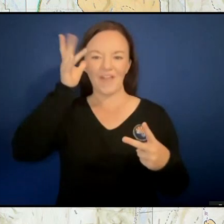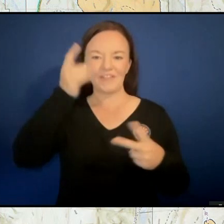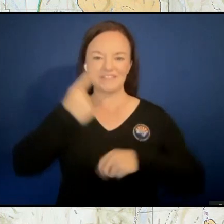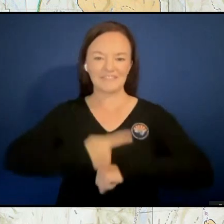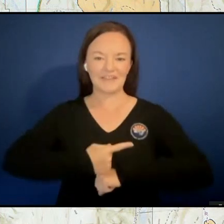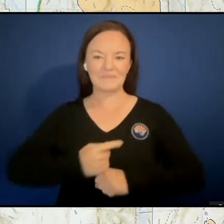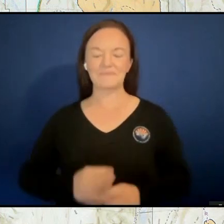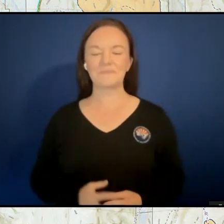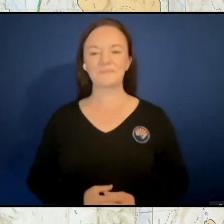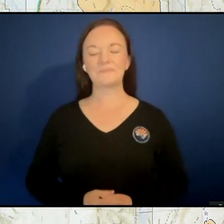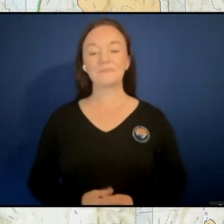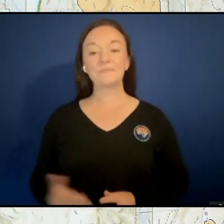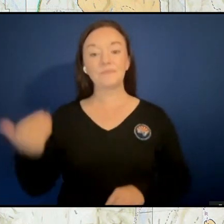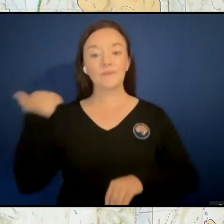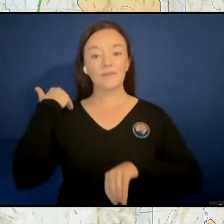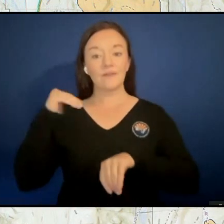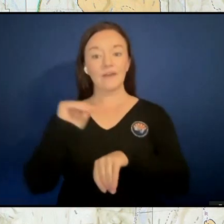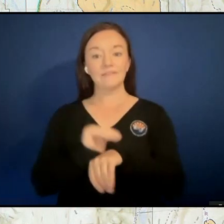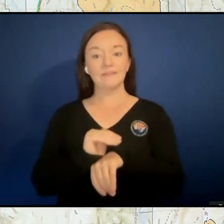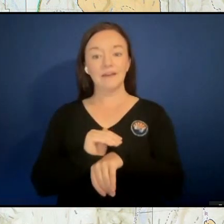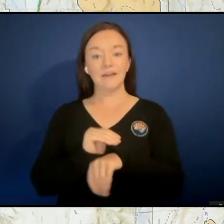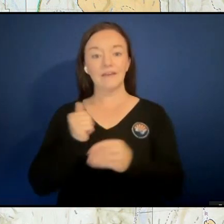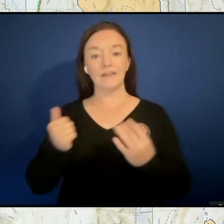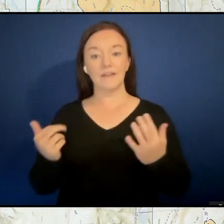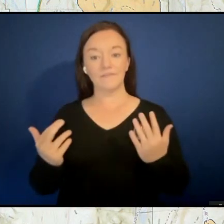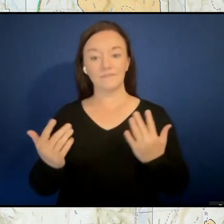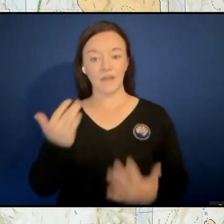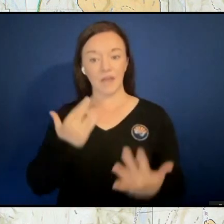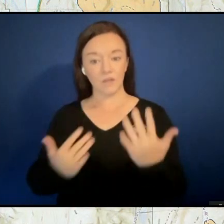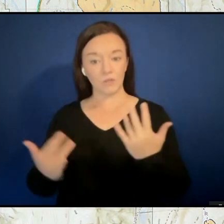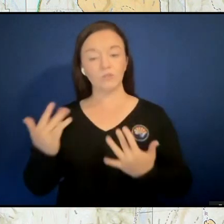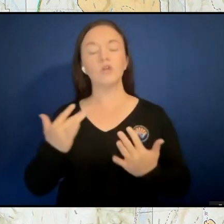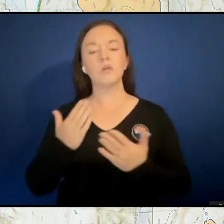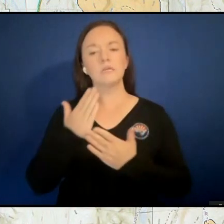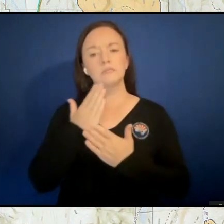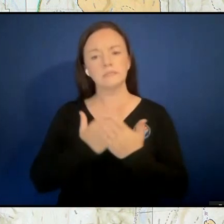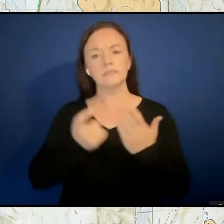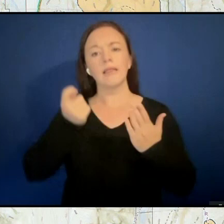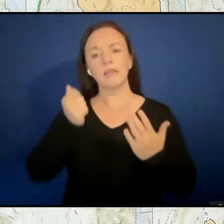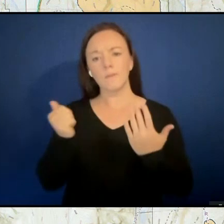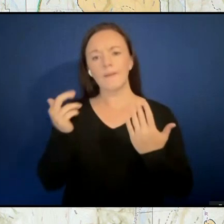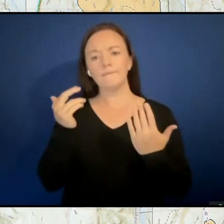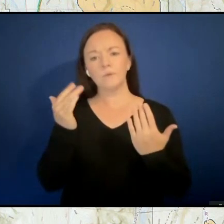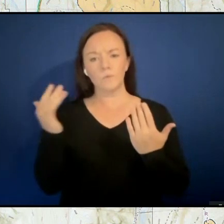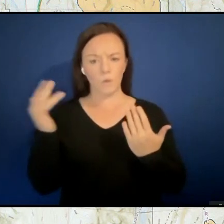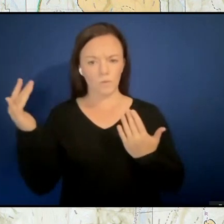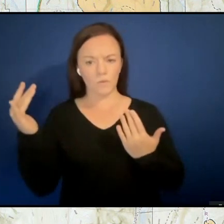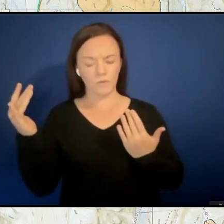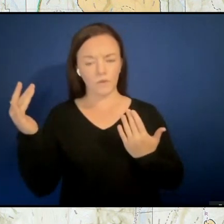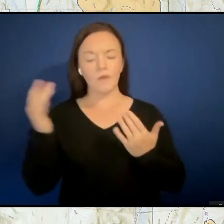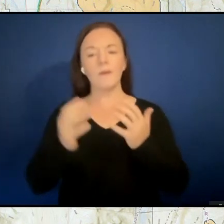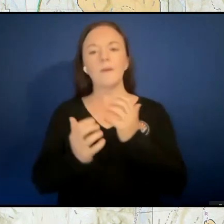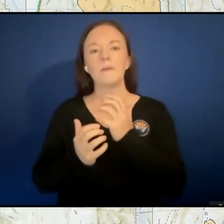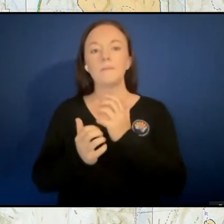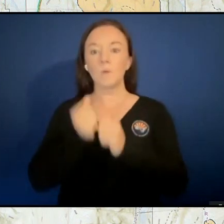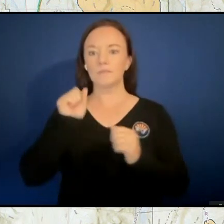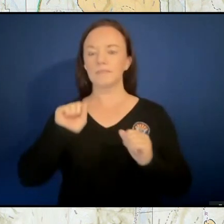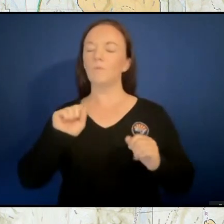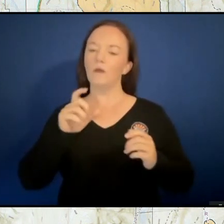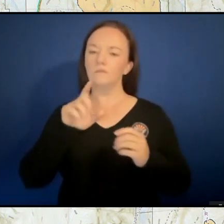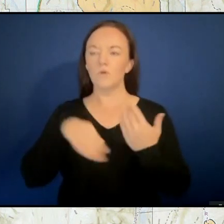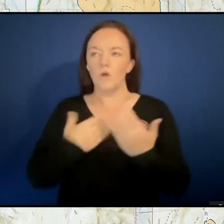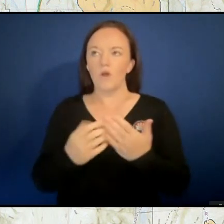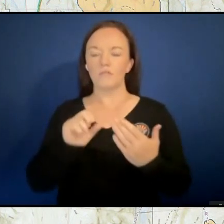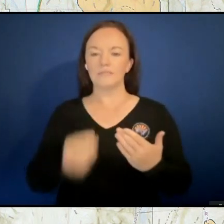night on the fire, we did have some small acreage growth, primarily in the southern end. Well, it all in the southern end, actually.